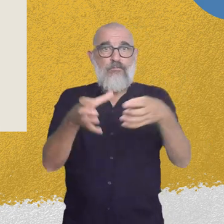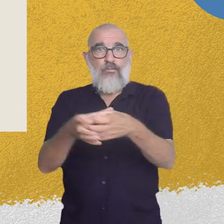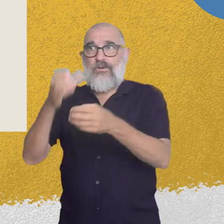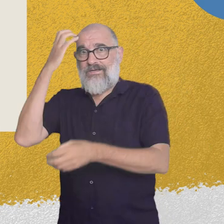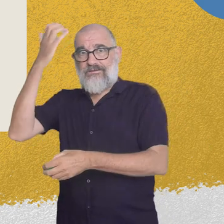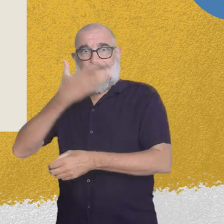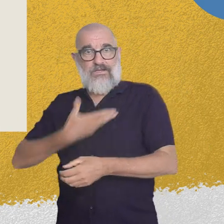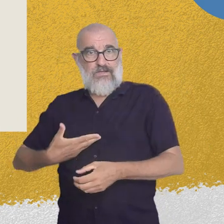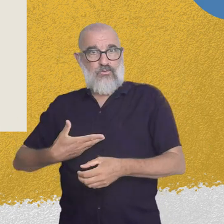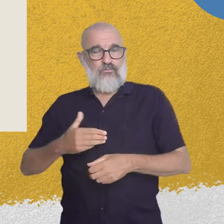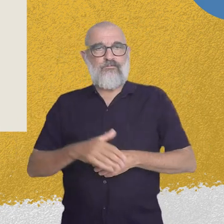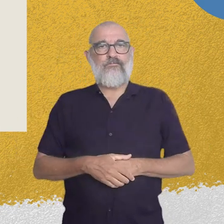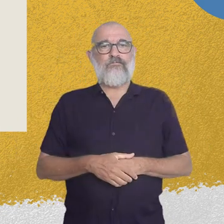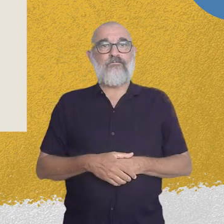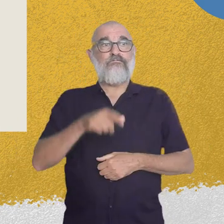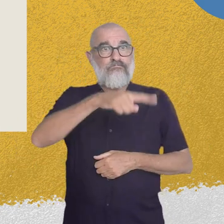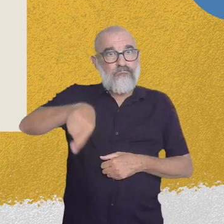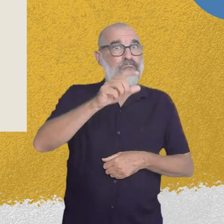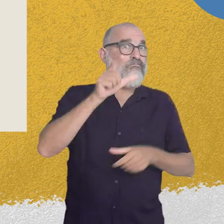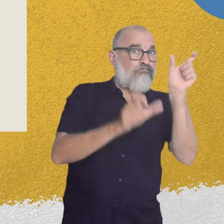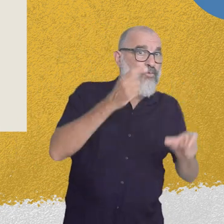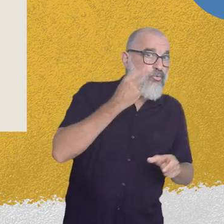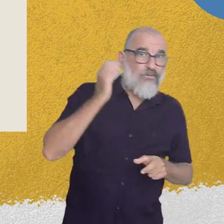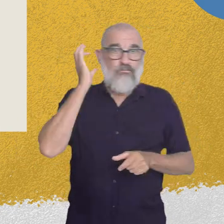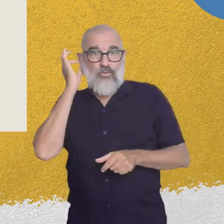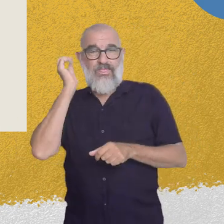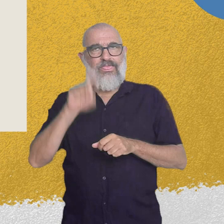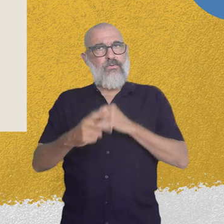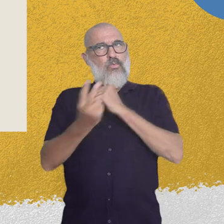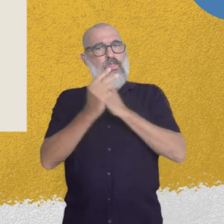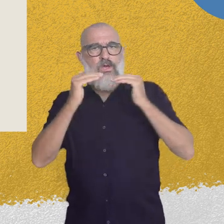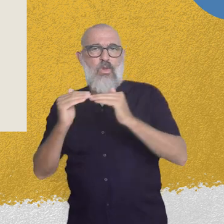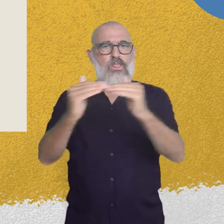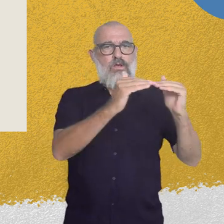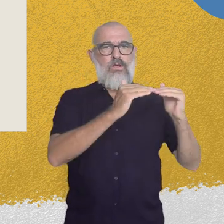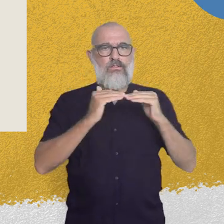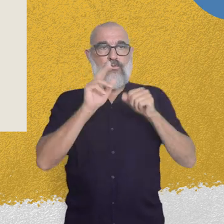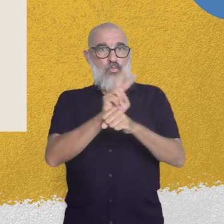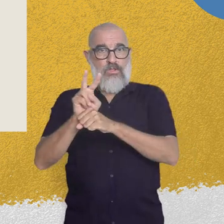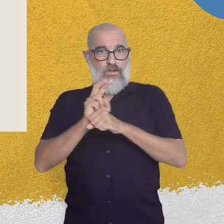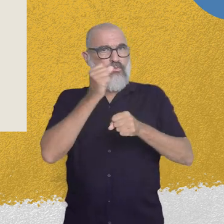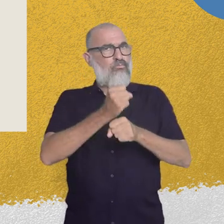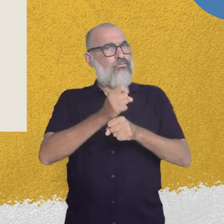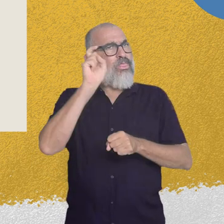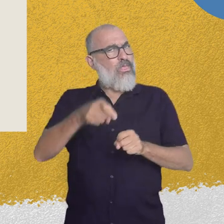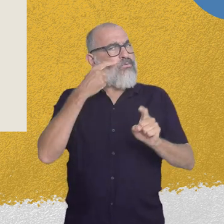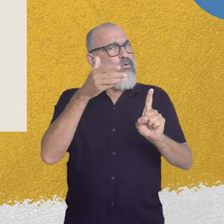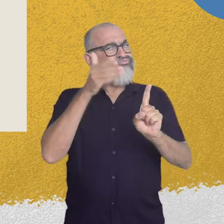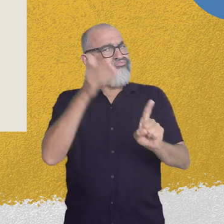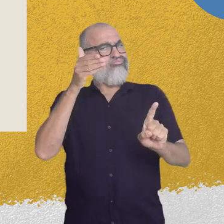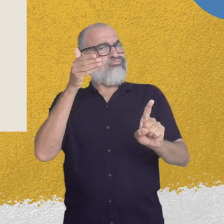Men and women should provide care equally. Care is work and it must be recognised. And